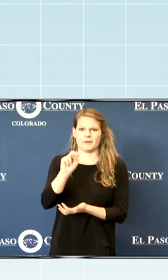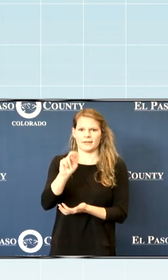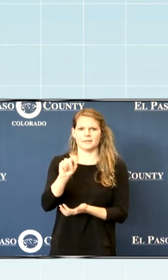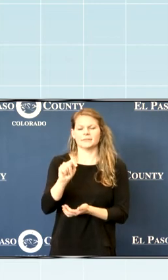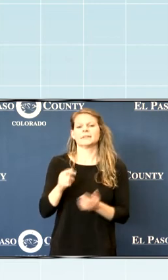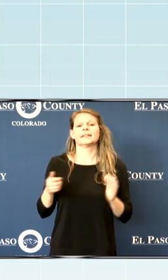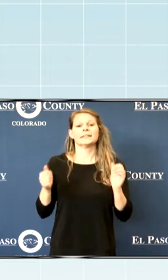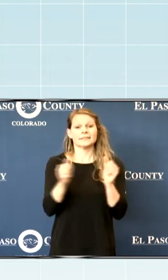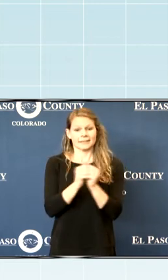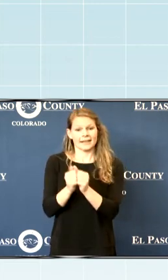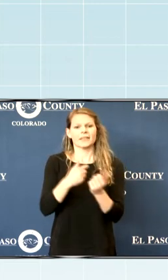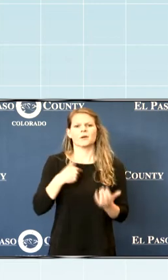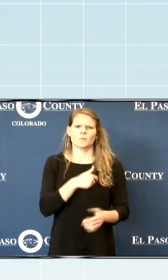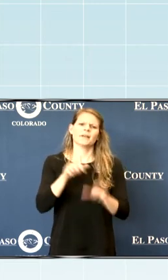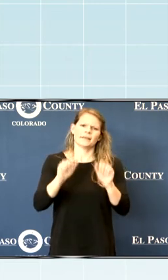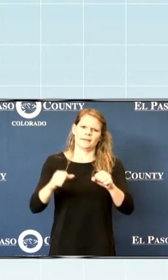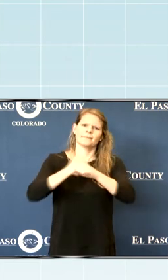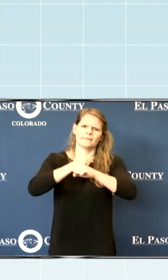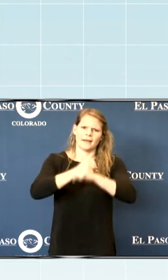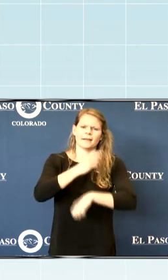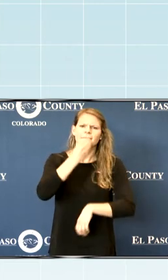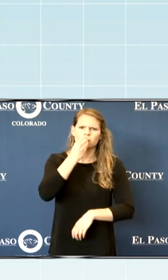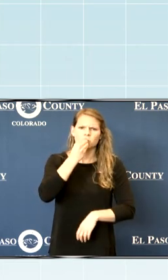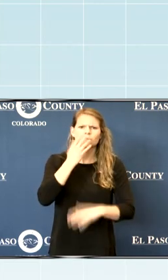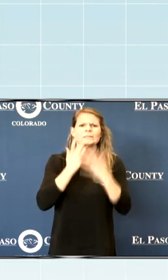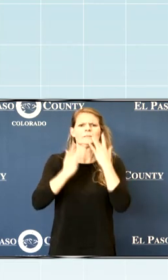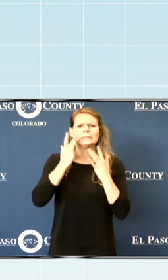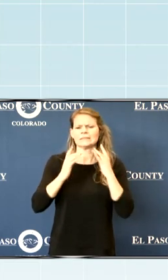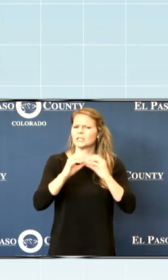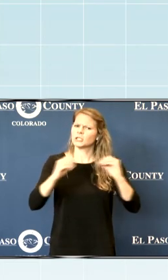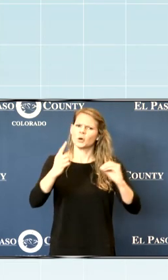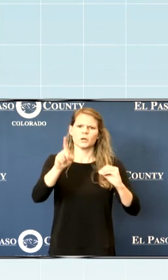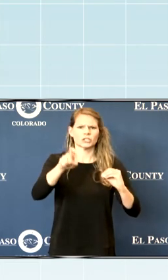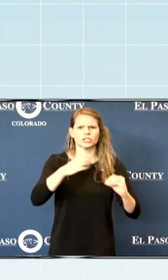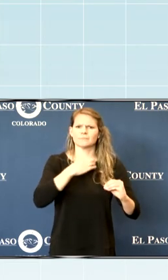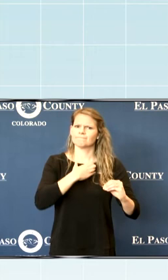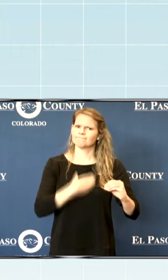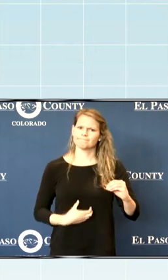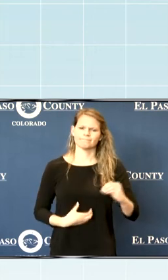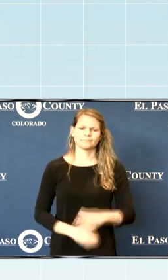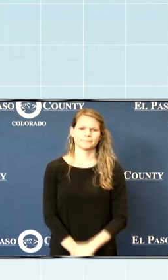can fight food insecurity because no one person should go hungry.